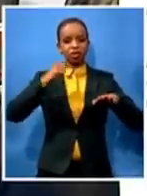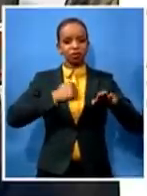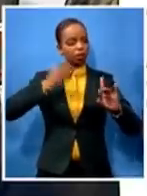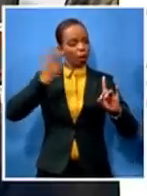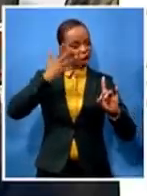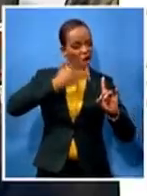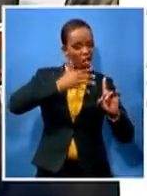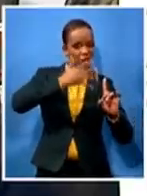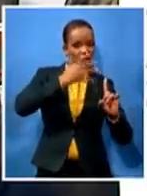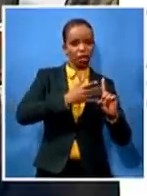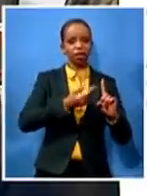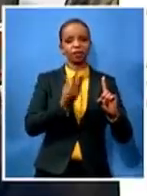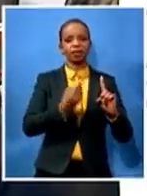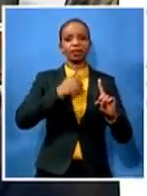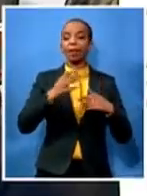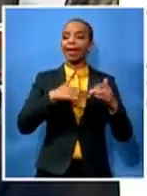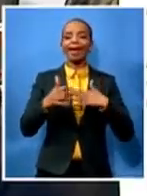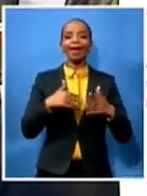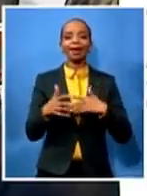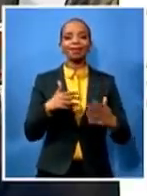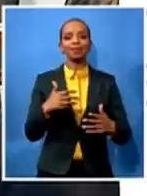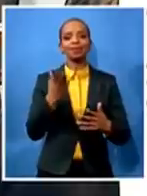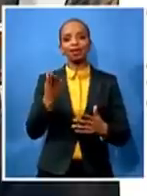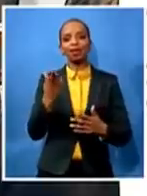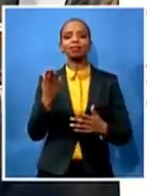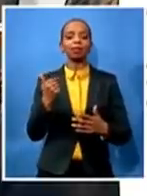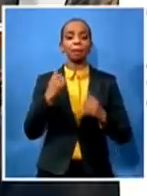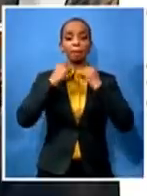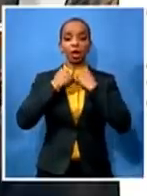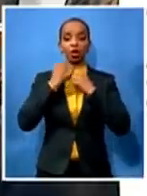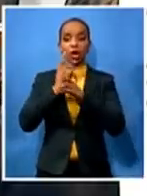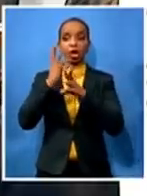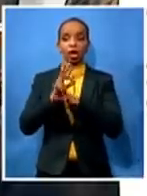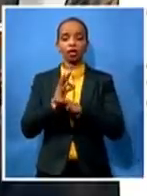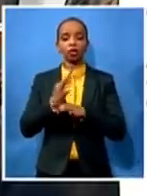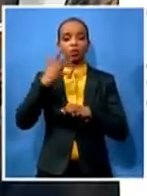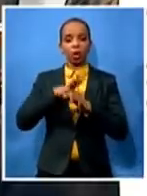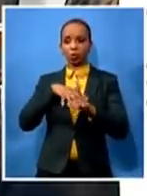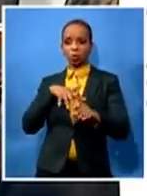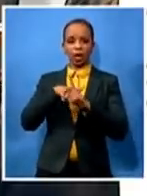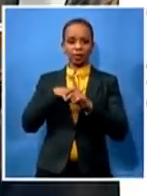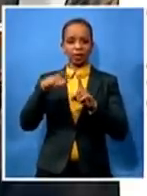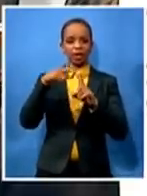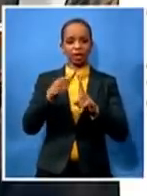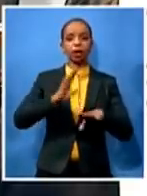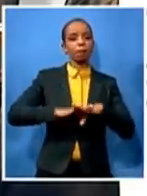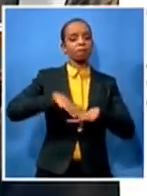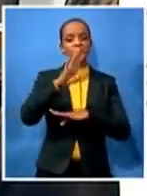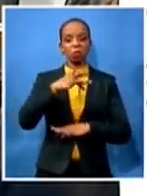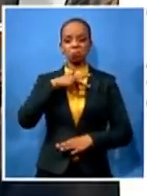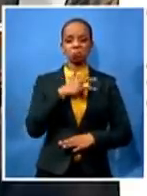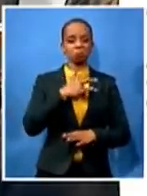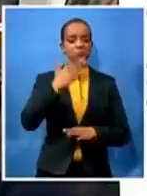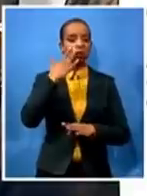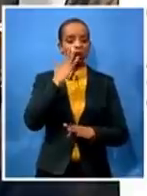through his or her kids actually feels the severest pain compared to being directly attacked now chair when i